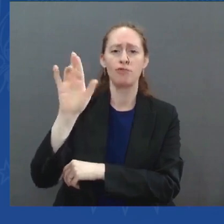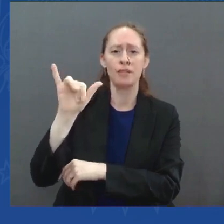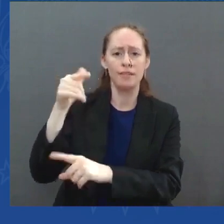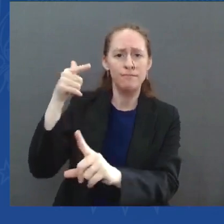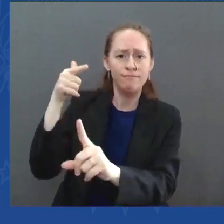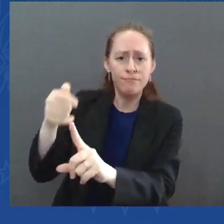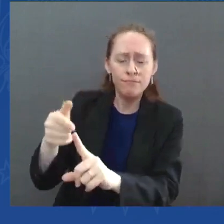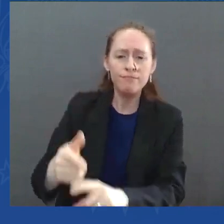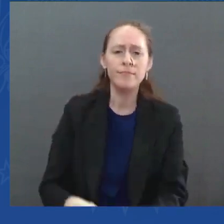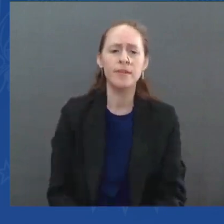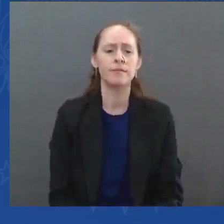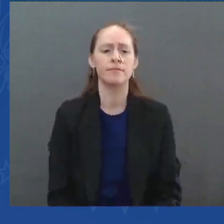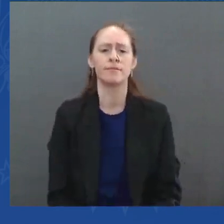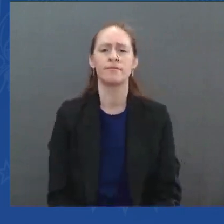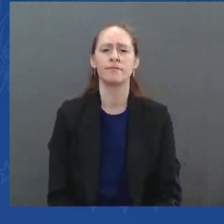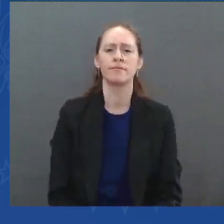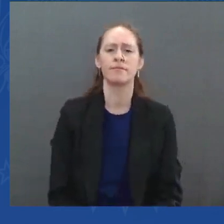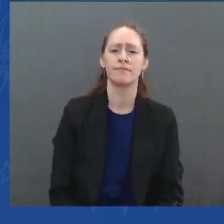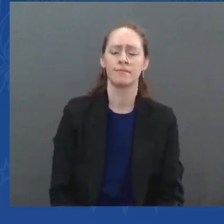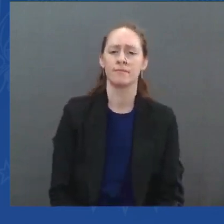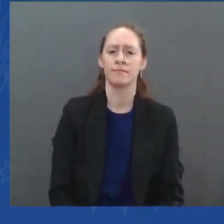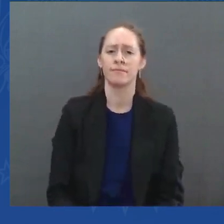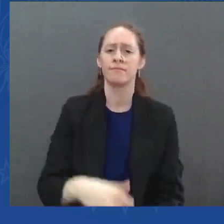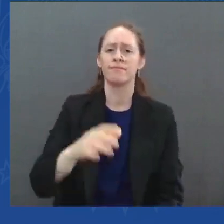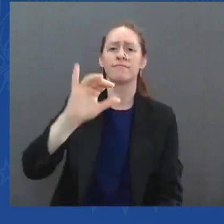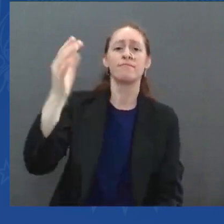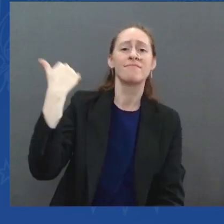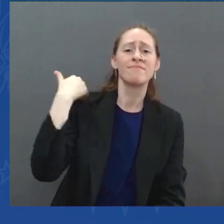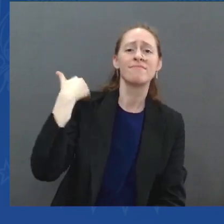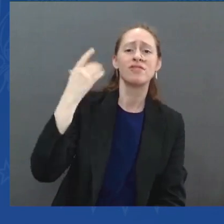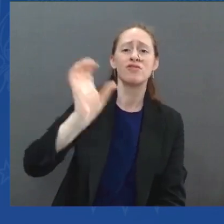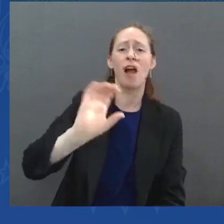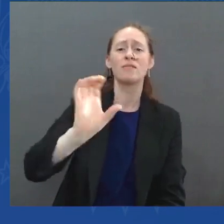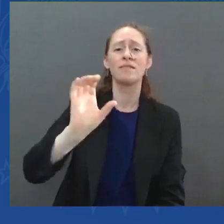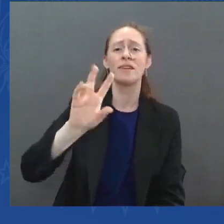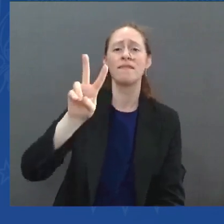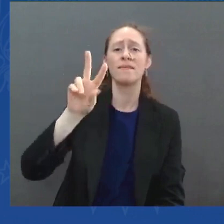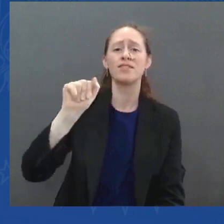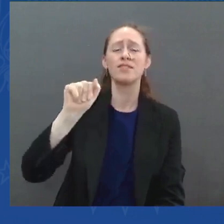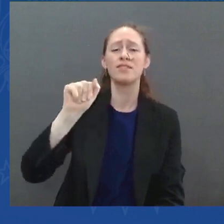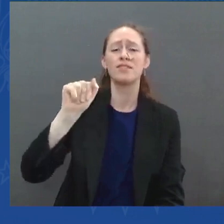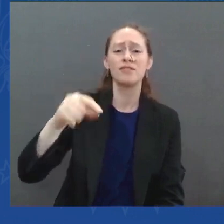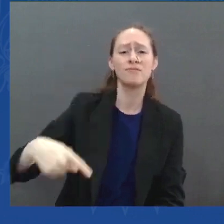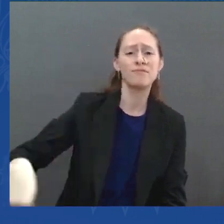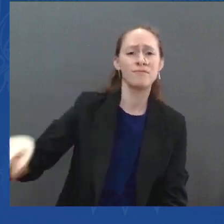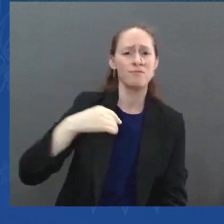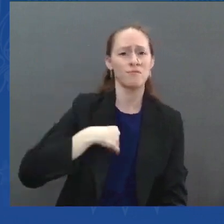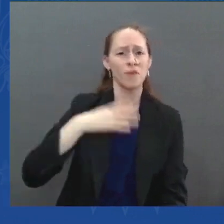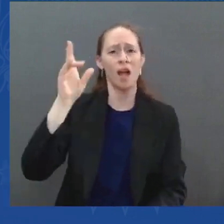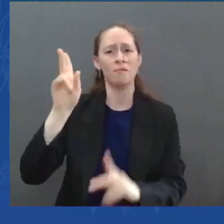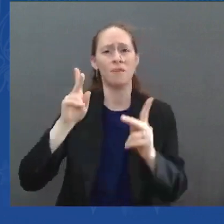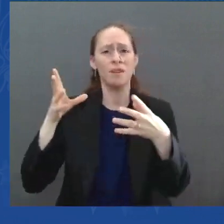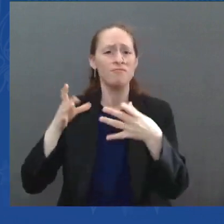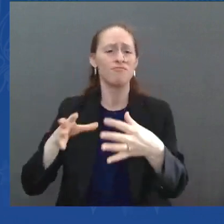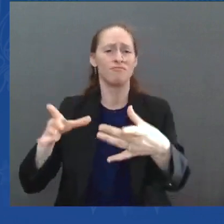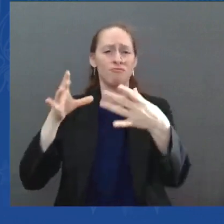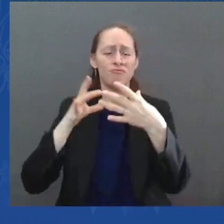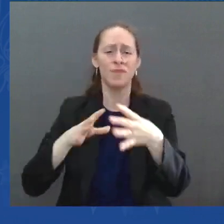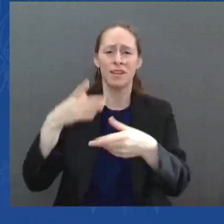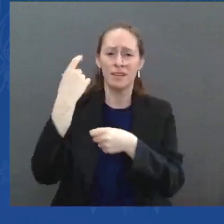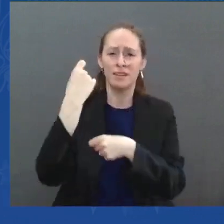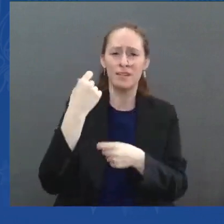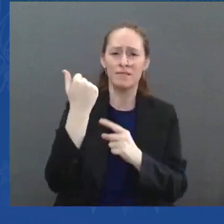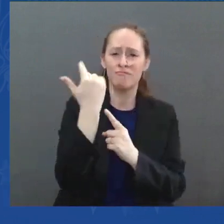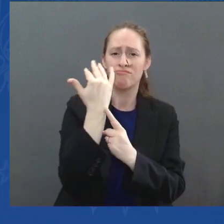years ago. Racial hate isn't an old problem. It's a persistent problem. A persistent